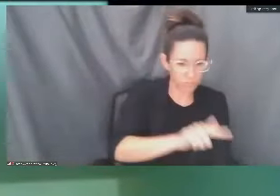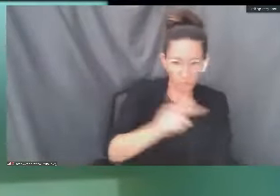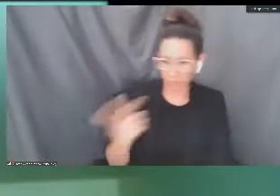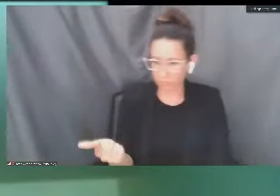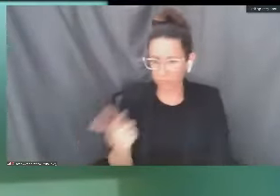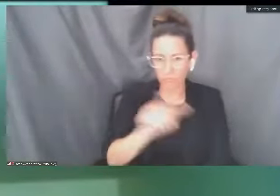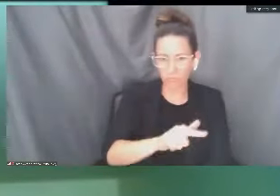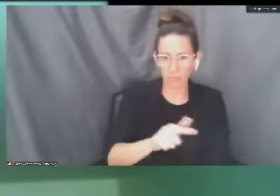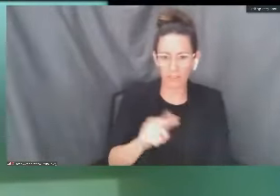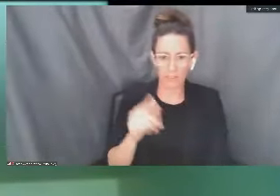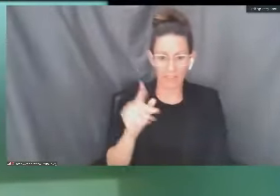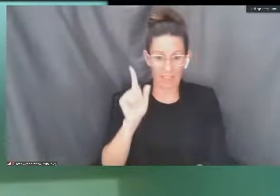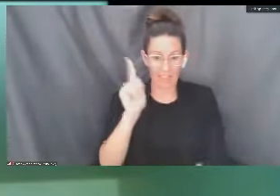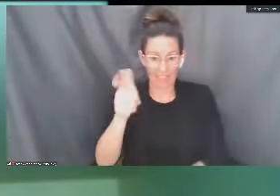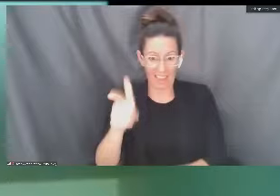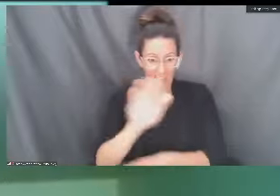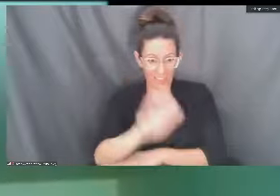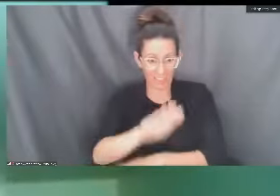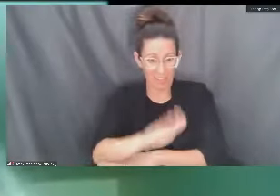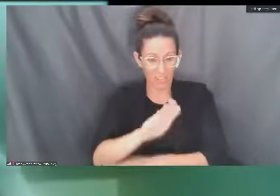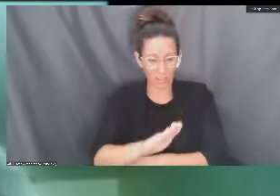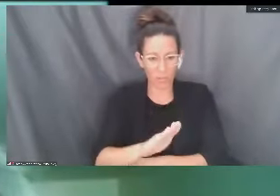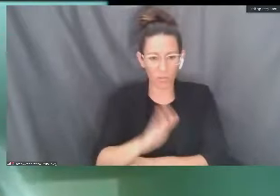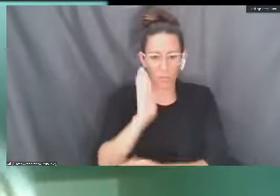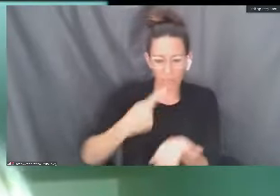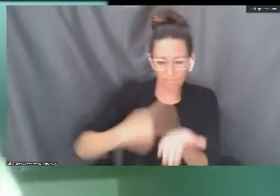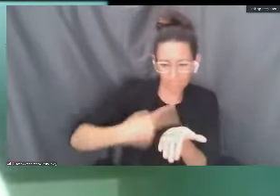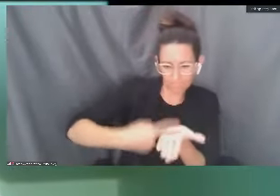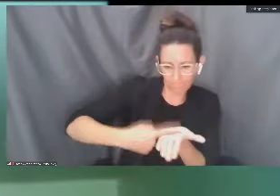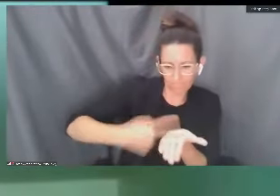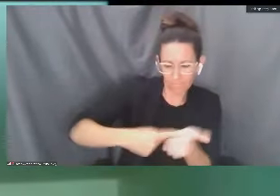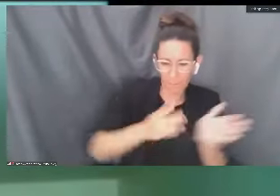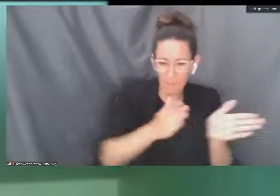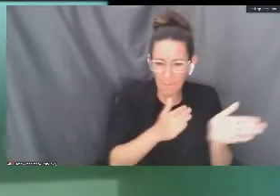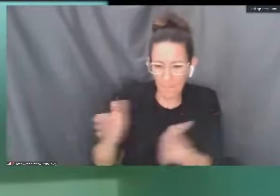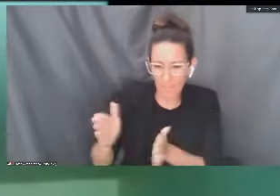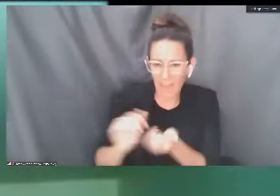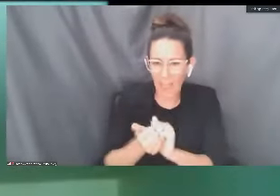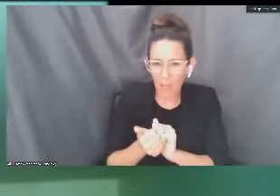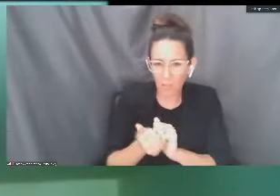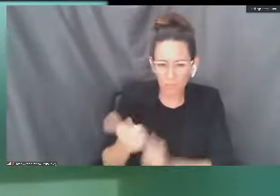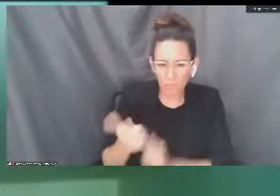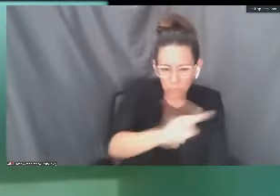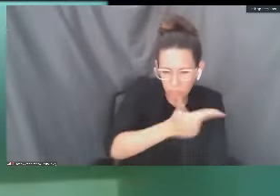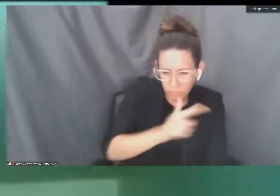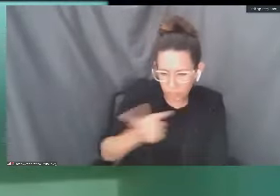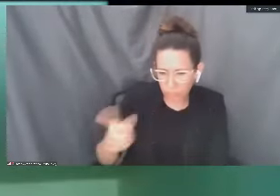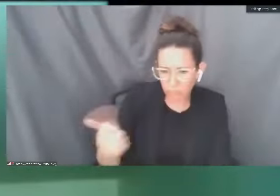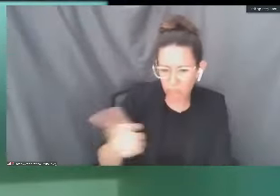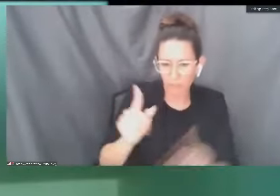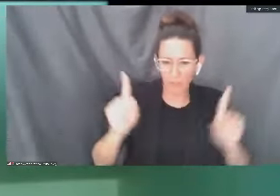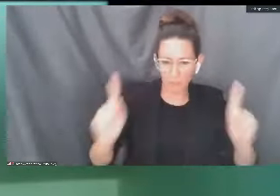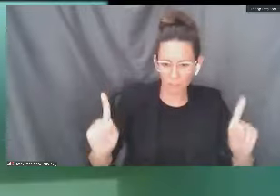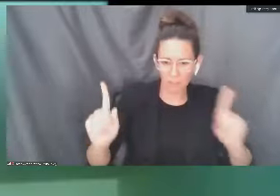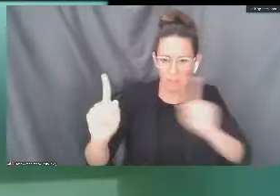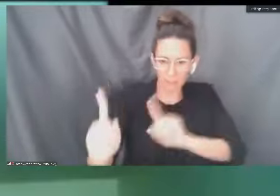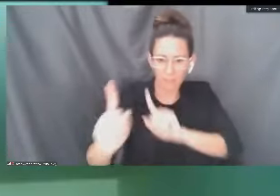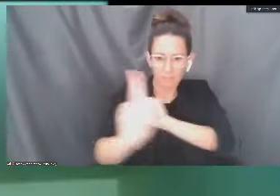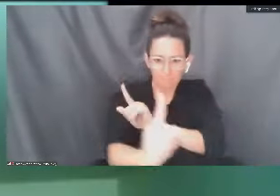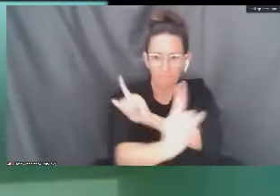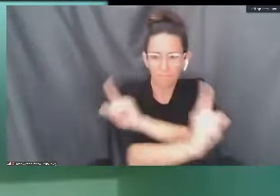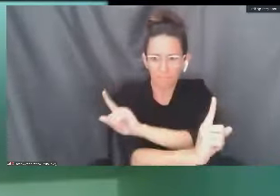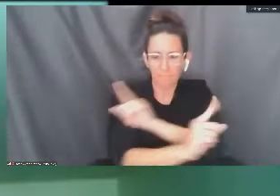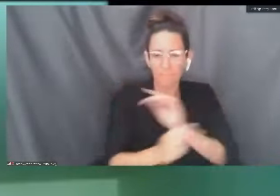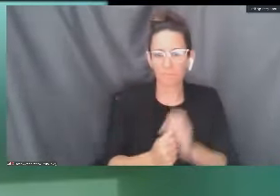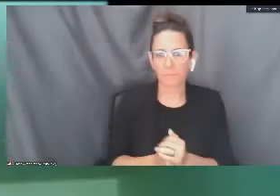think there's a meeting this afternoon with the faculty in these programs. And we will be doing everything we can to ensure that our students